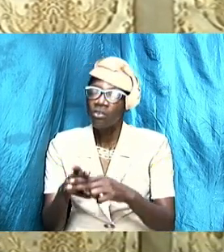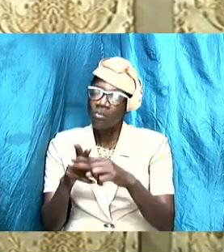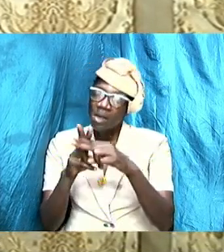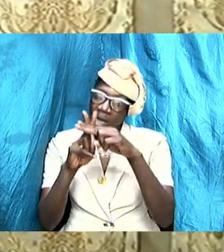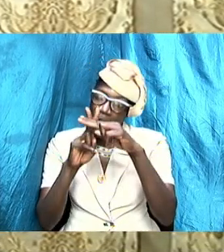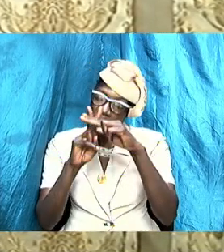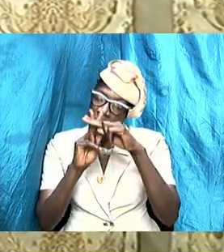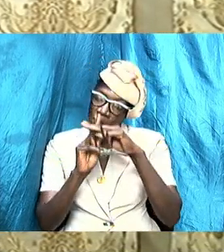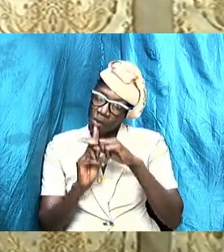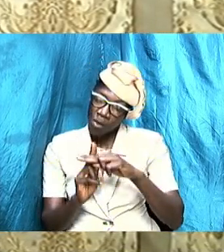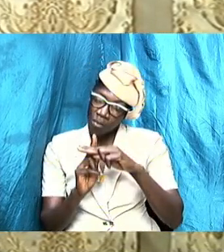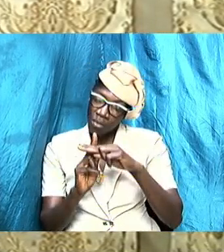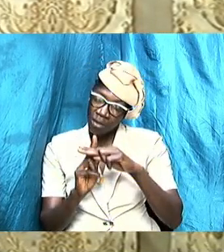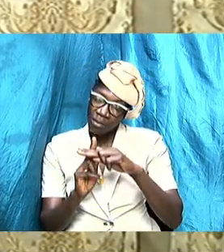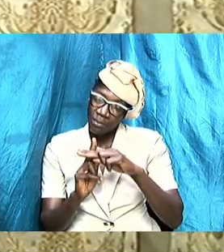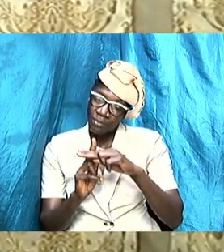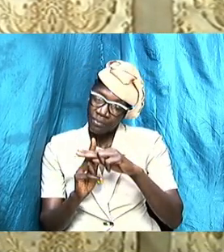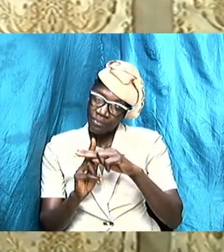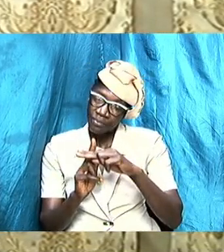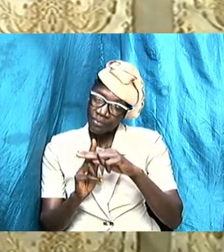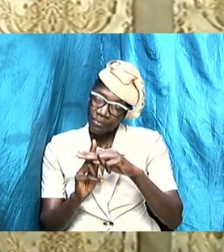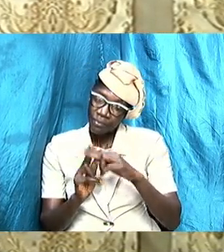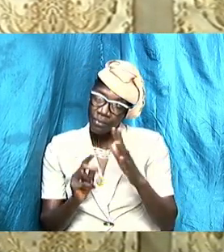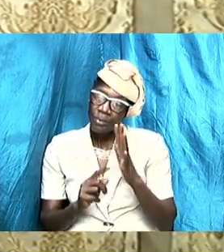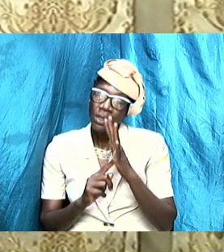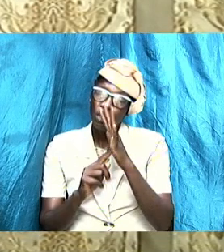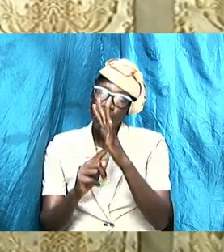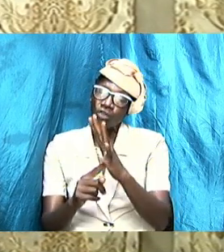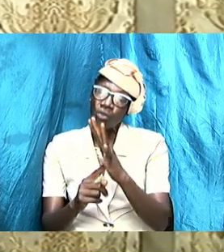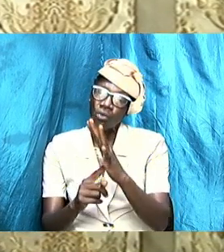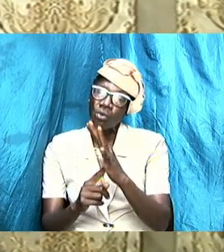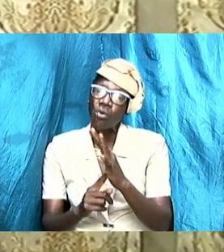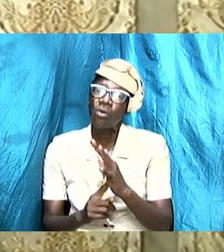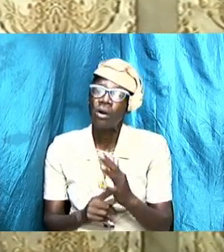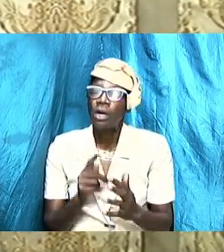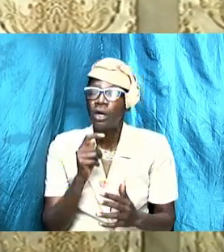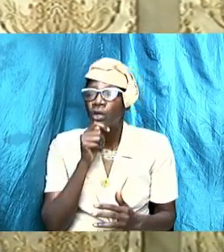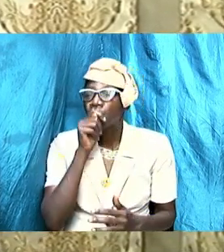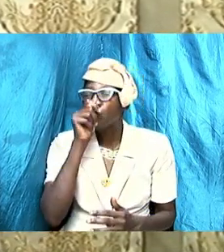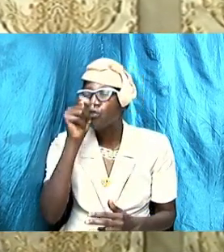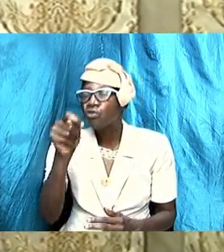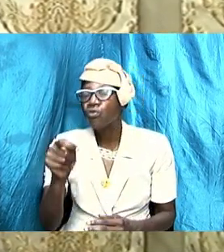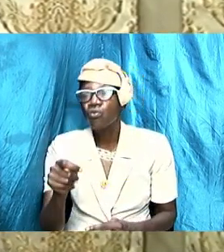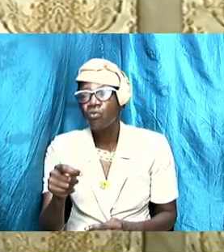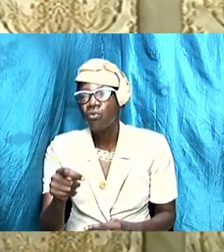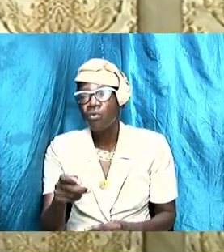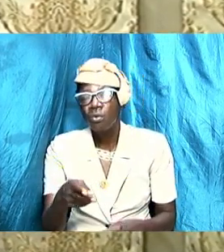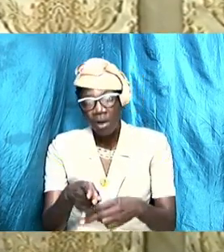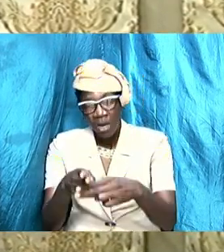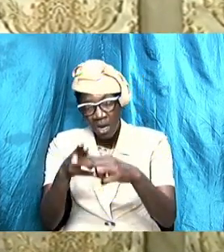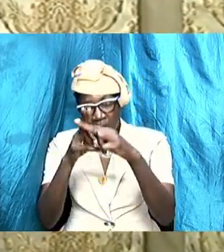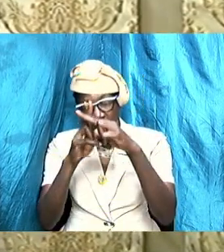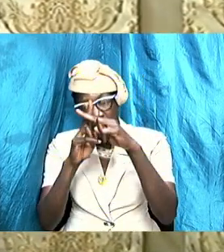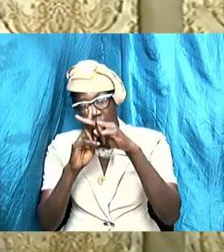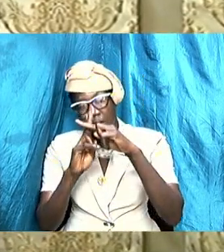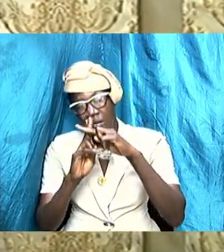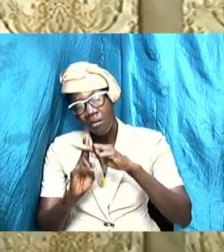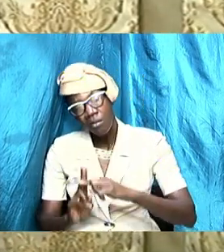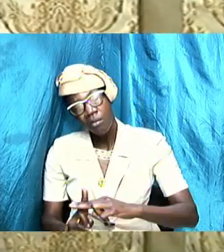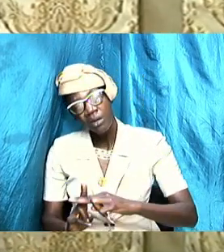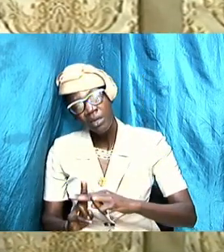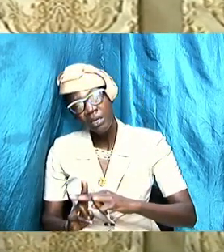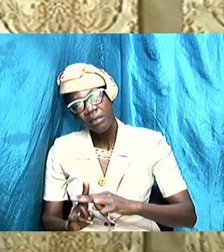to show and exhibit true humility and get back to the basics